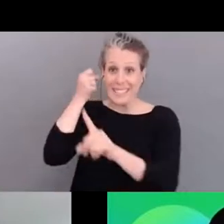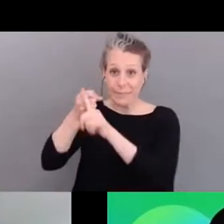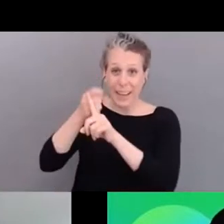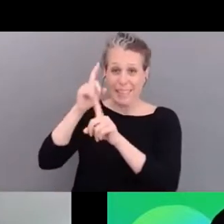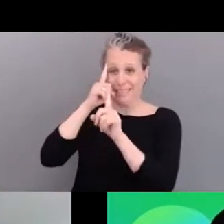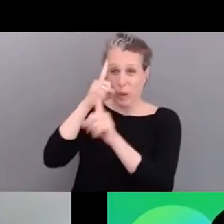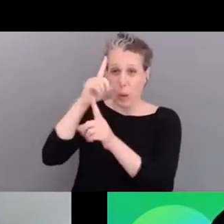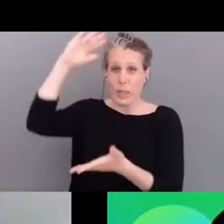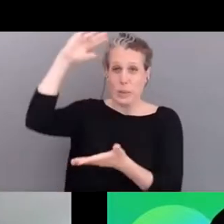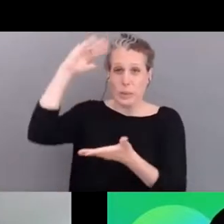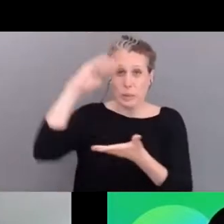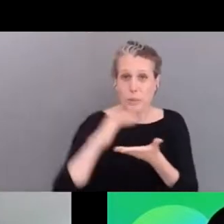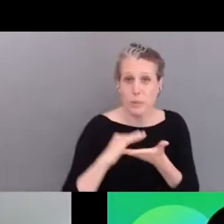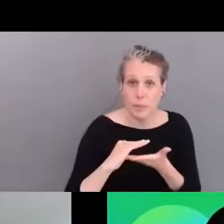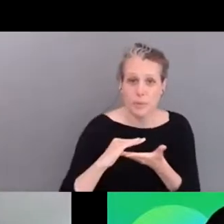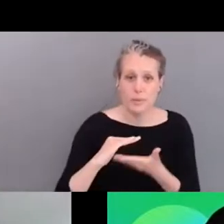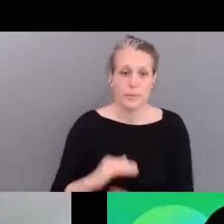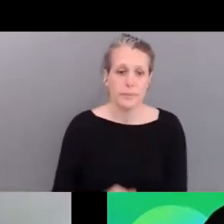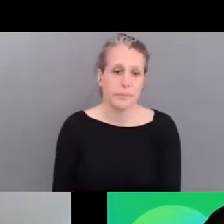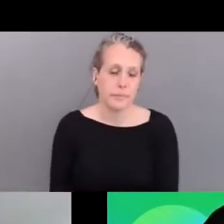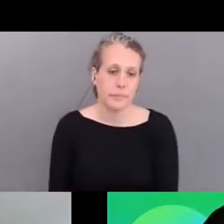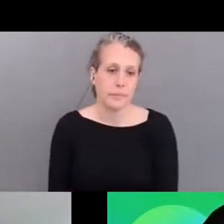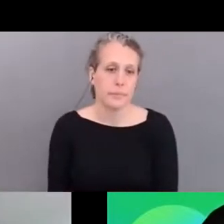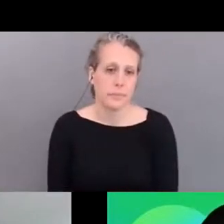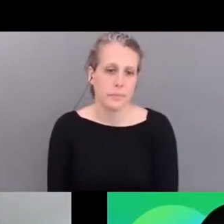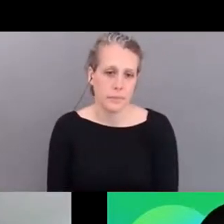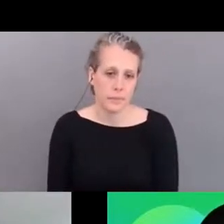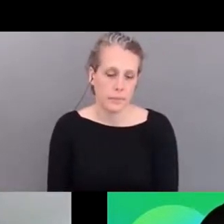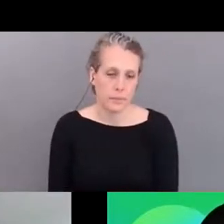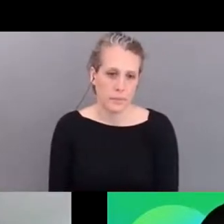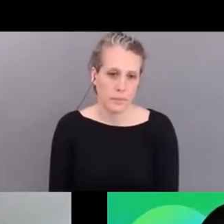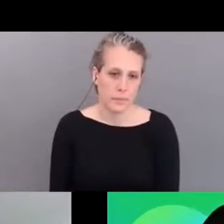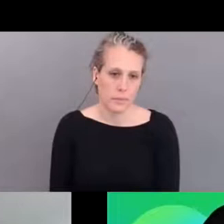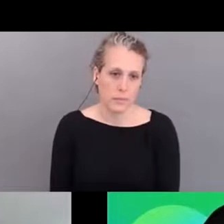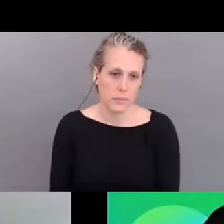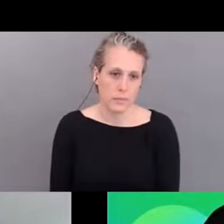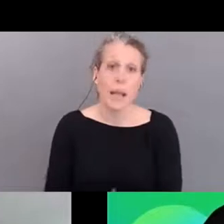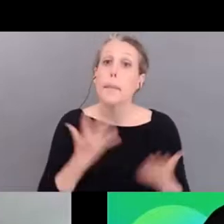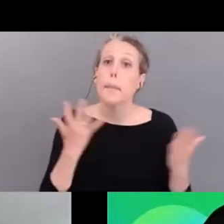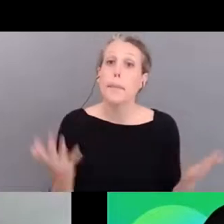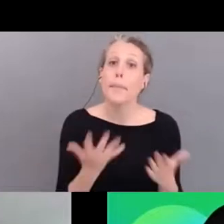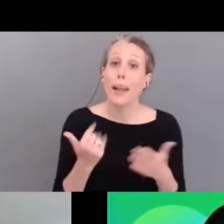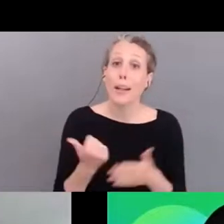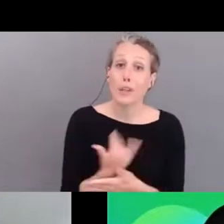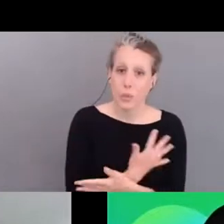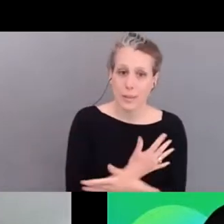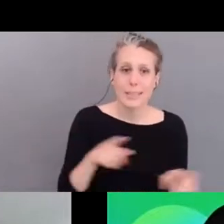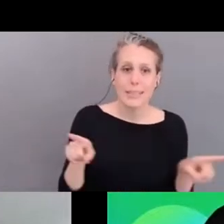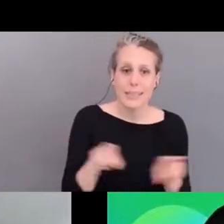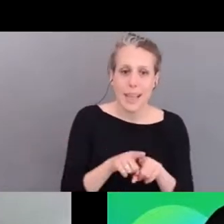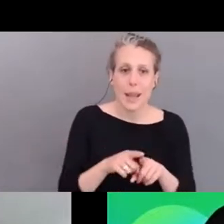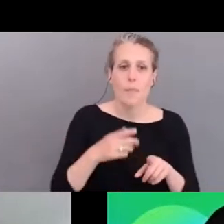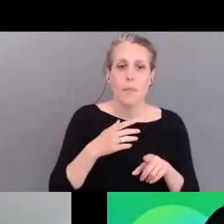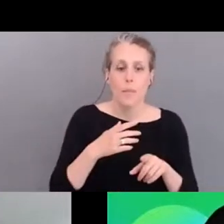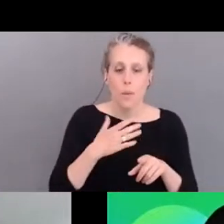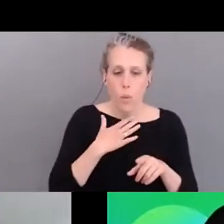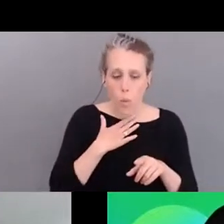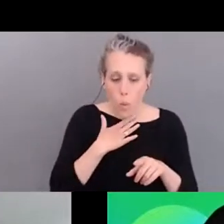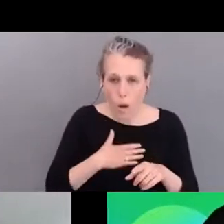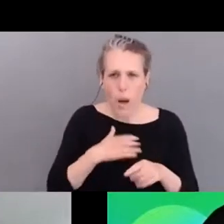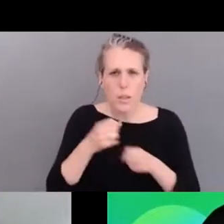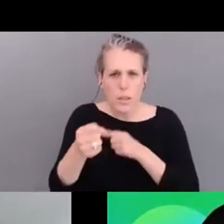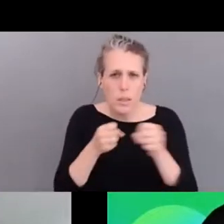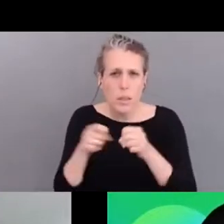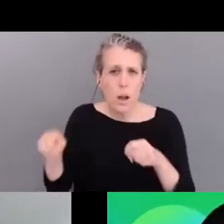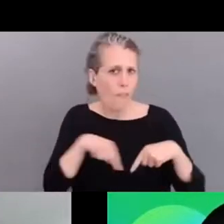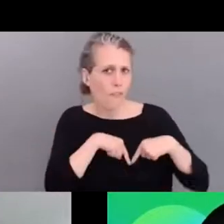key aspect about this project was that uh uh we focused on uh uh recruiting volunteers that were not necessarily